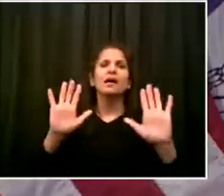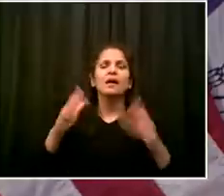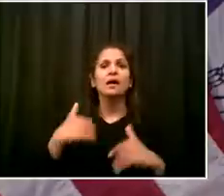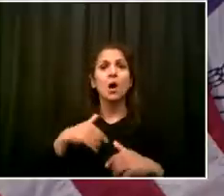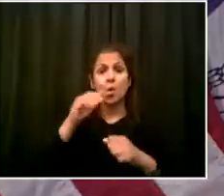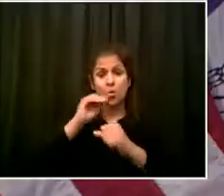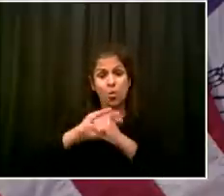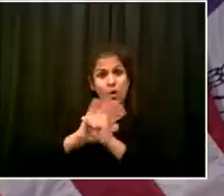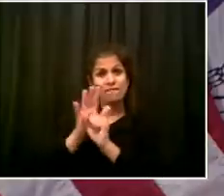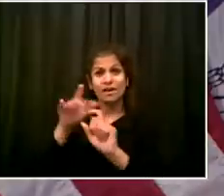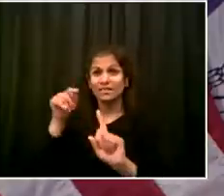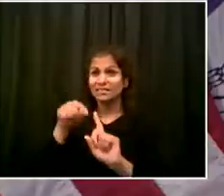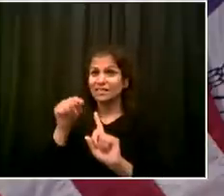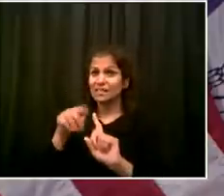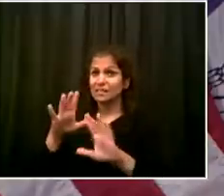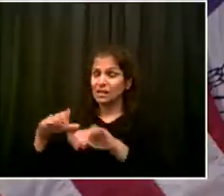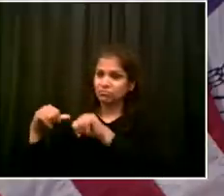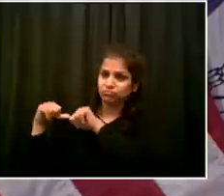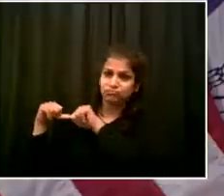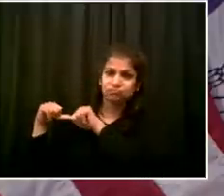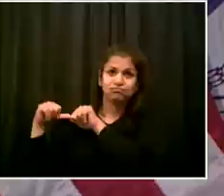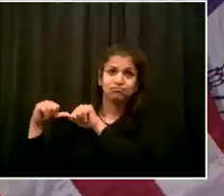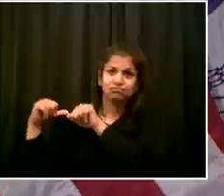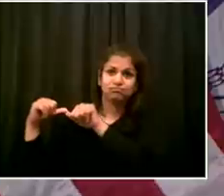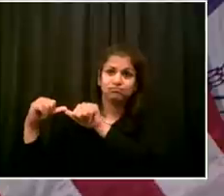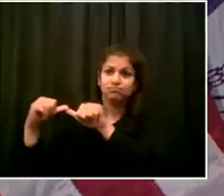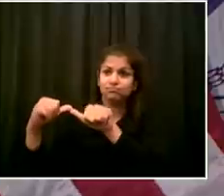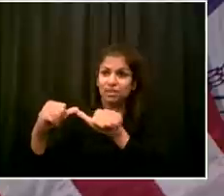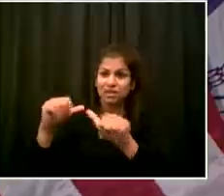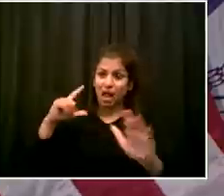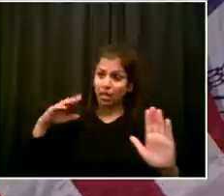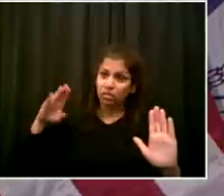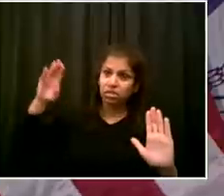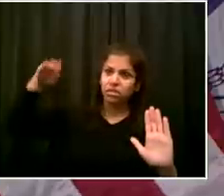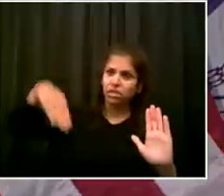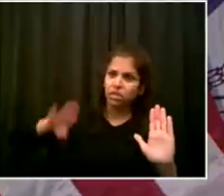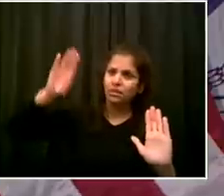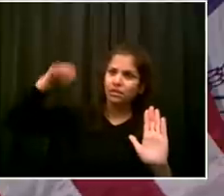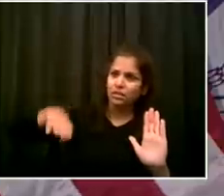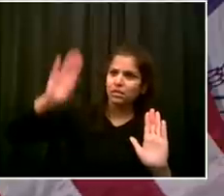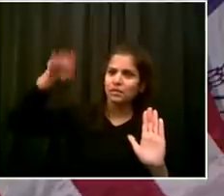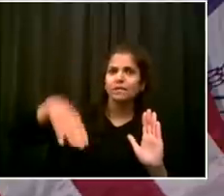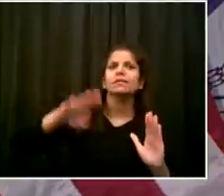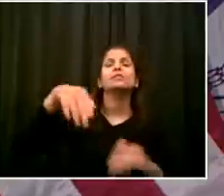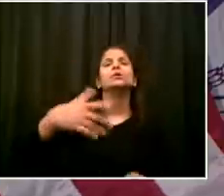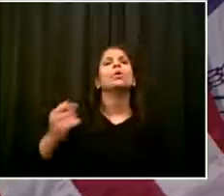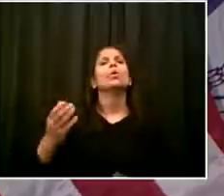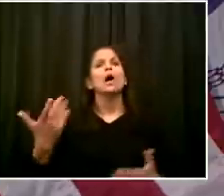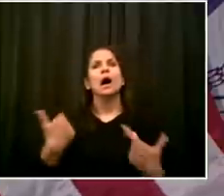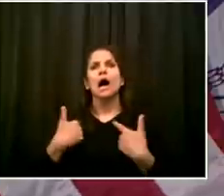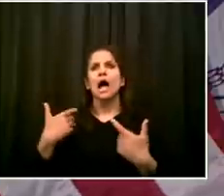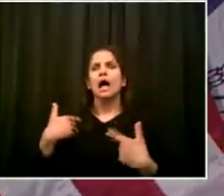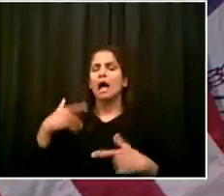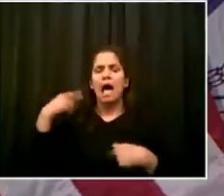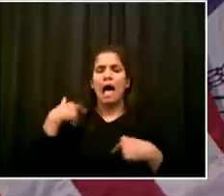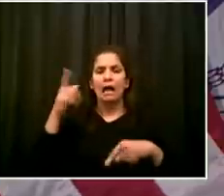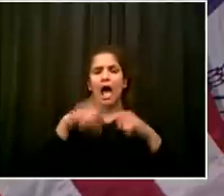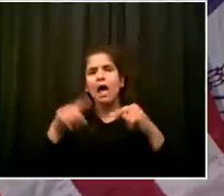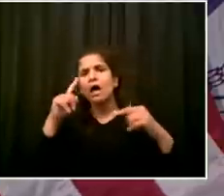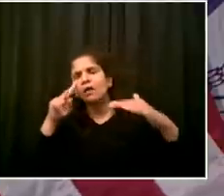on laurels or assume we have a crystal ball here where we're basing it on the trend, which has been pretty damn consistent.